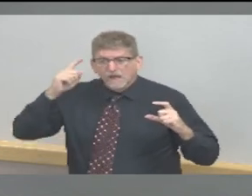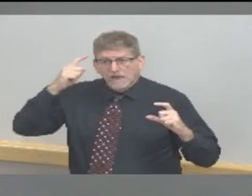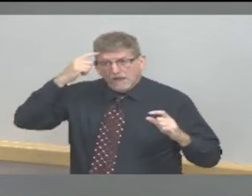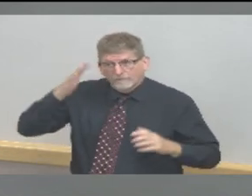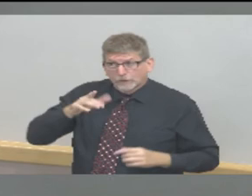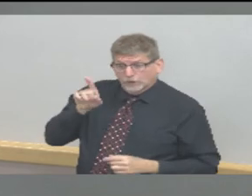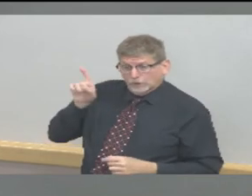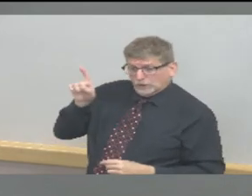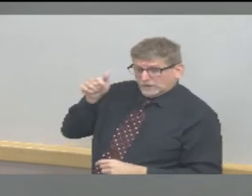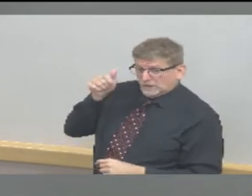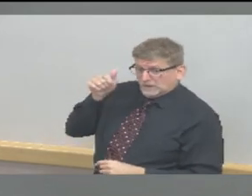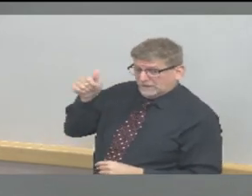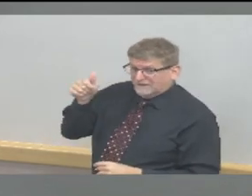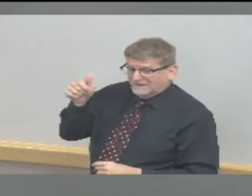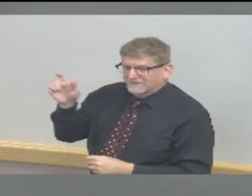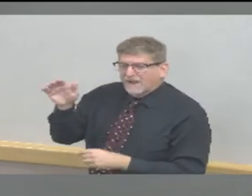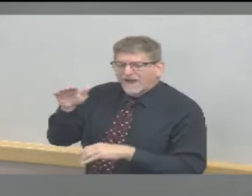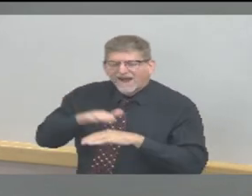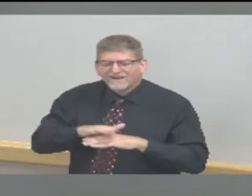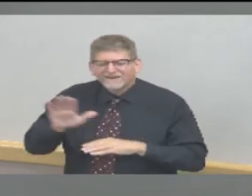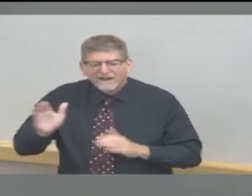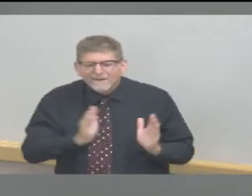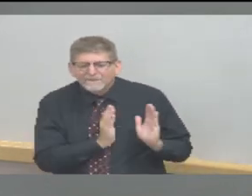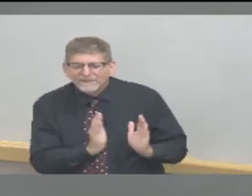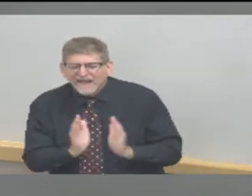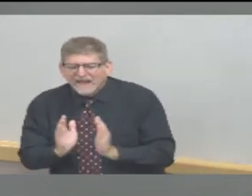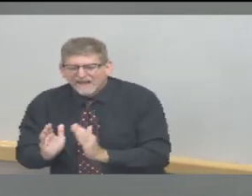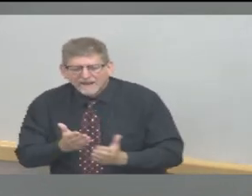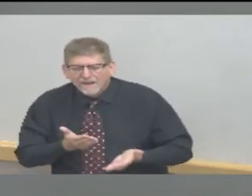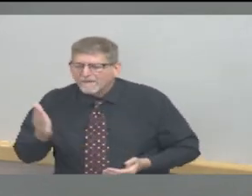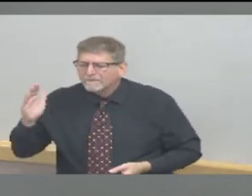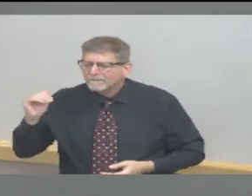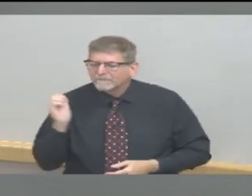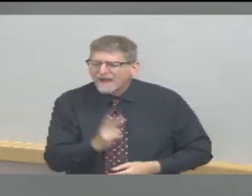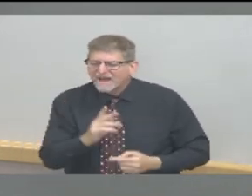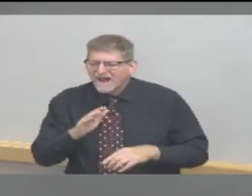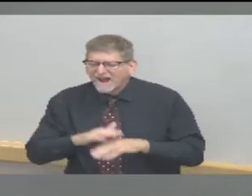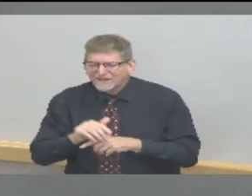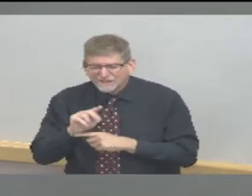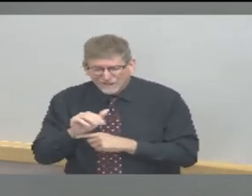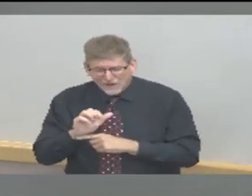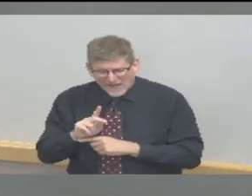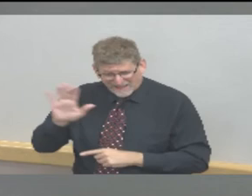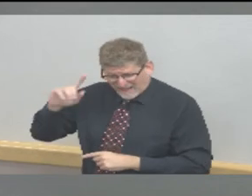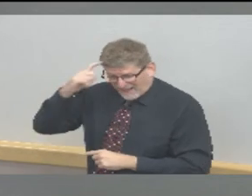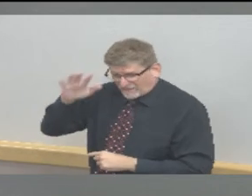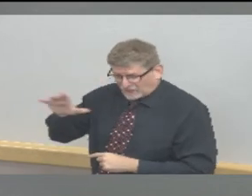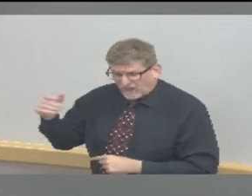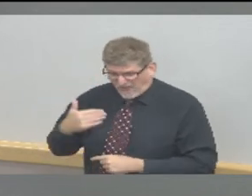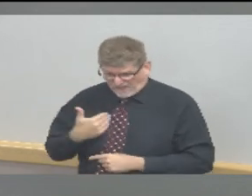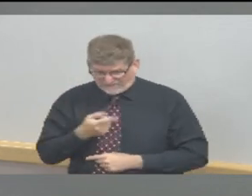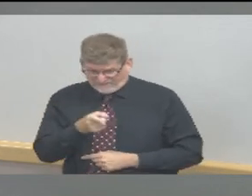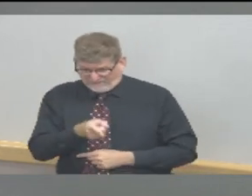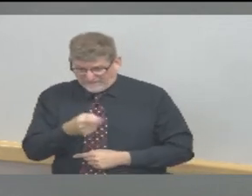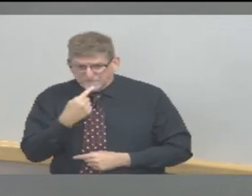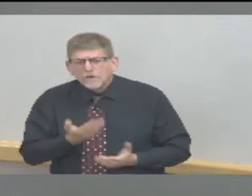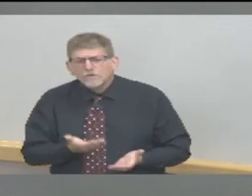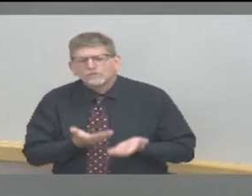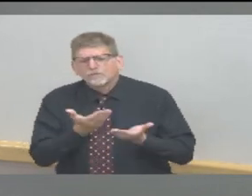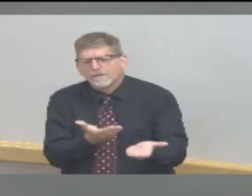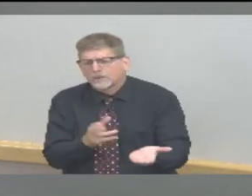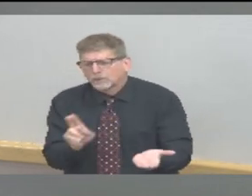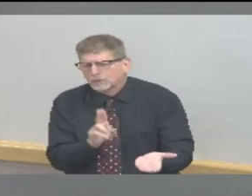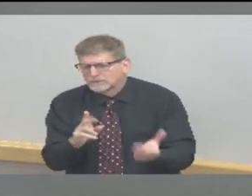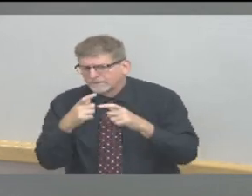Indiana plan and it's been a measure that we have been emphasizing here at these press briefings for several weeks